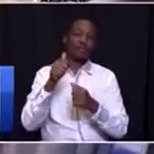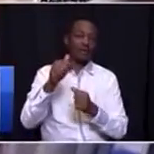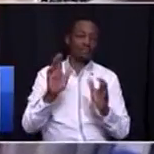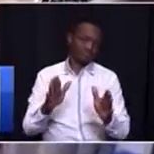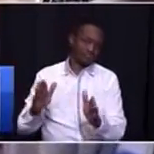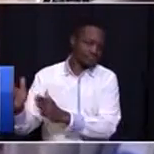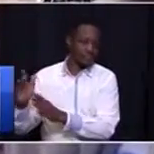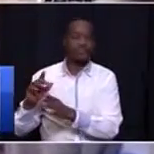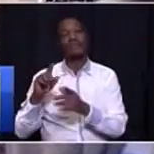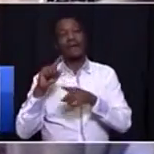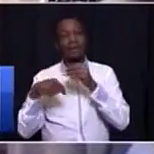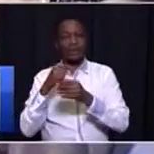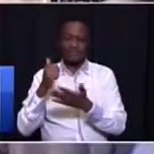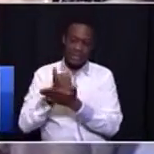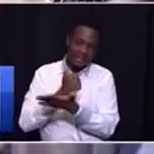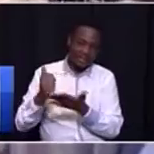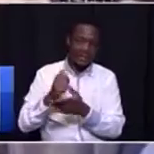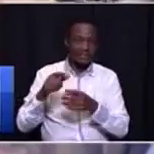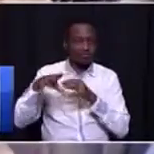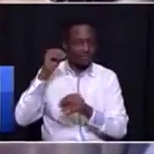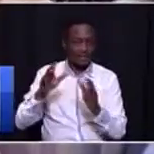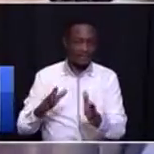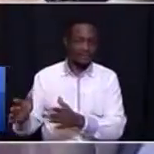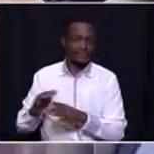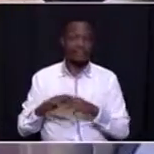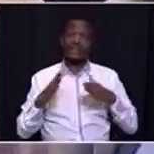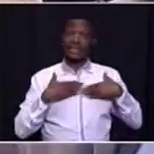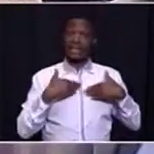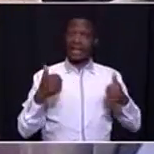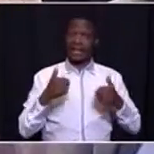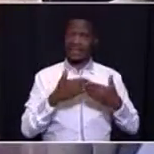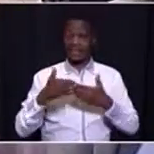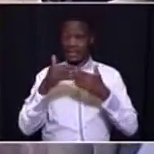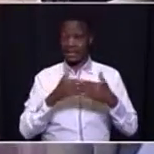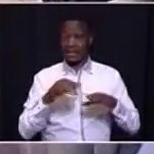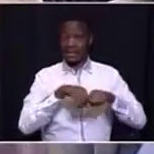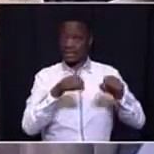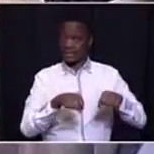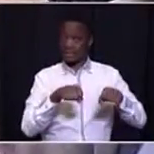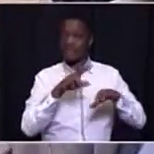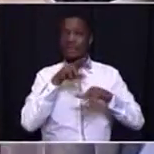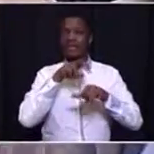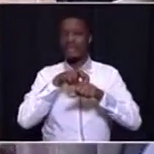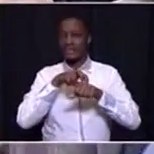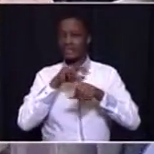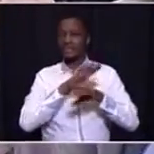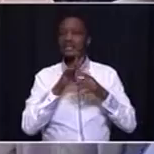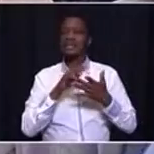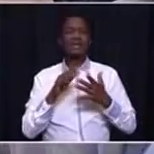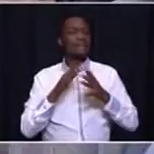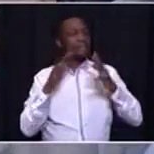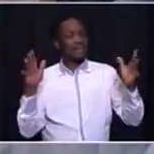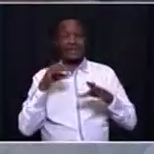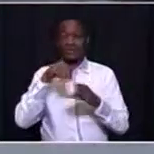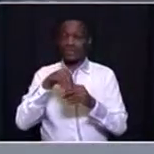including registration of learners. The healthcare system requires significant investment